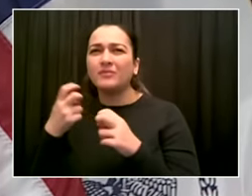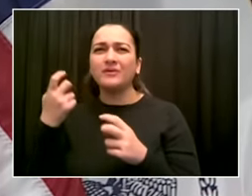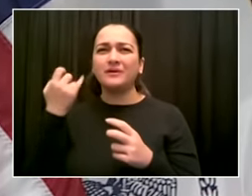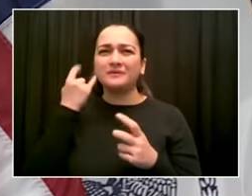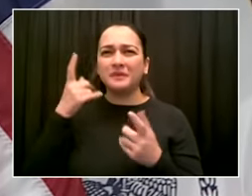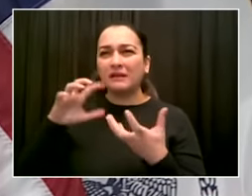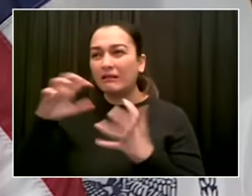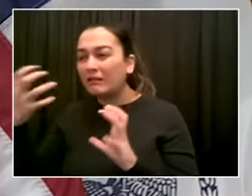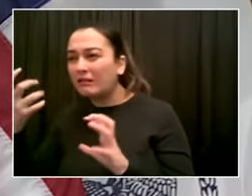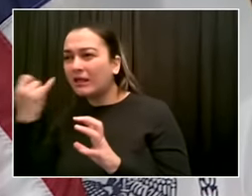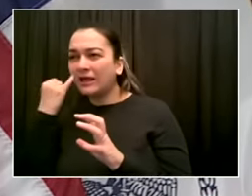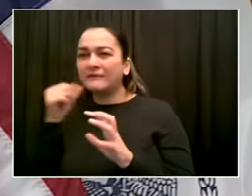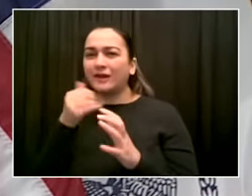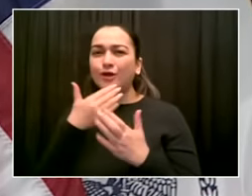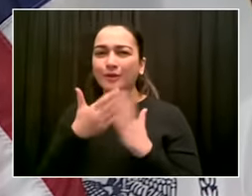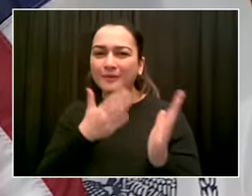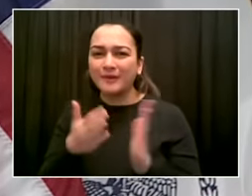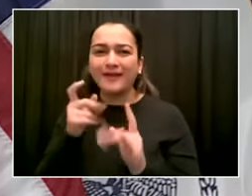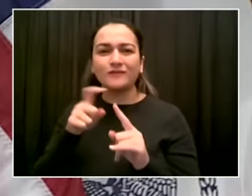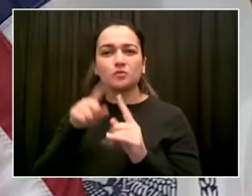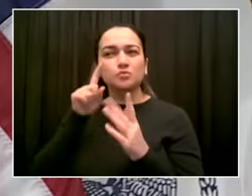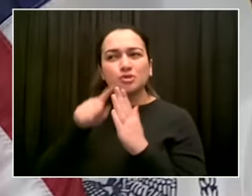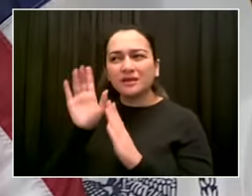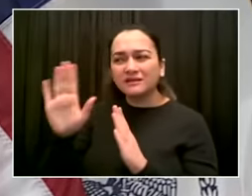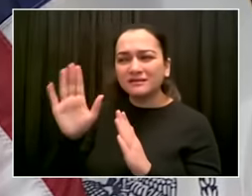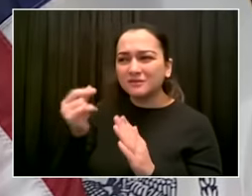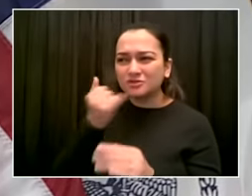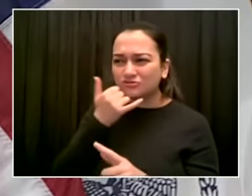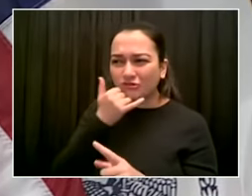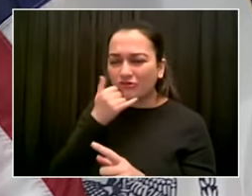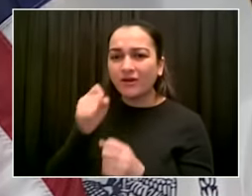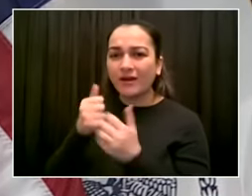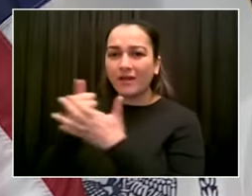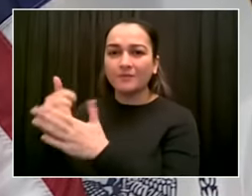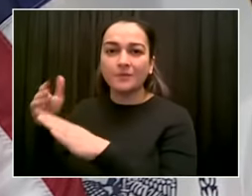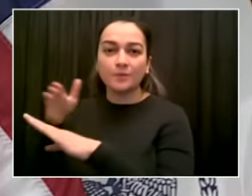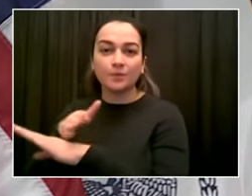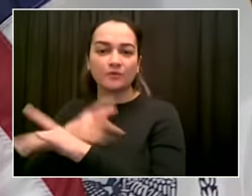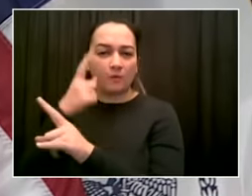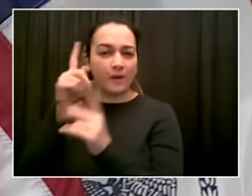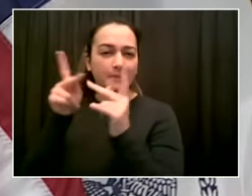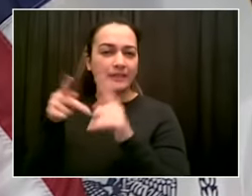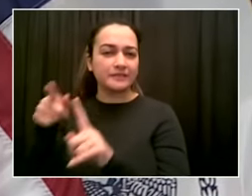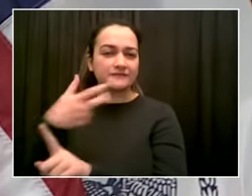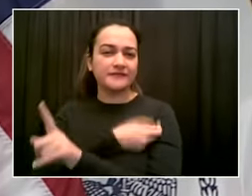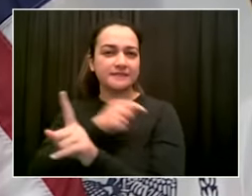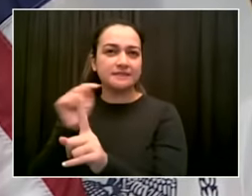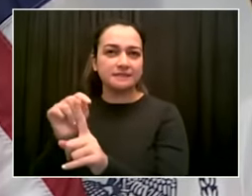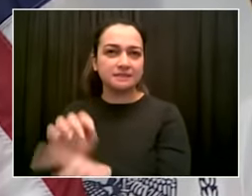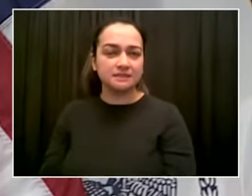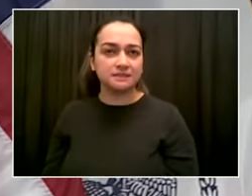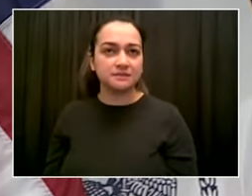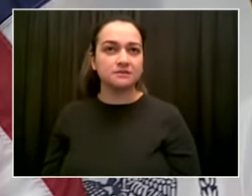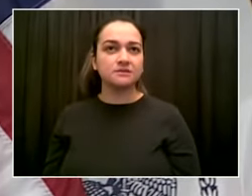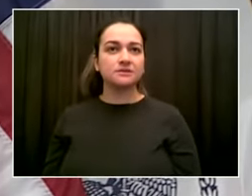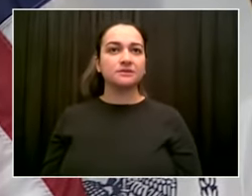So it's a very fair question. I want to get you a strong answer today, but let me see if Dr. Katz has anything to add.